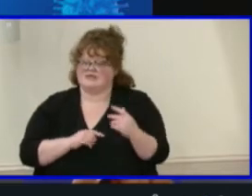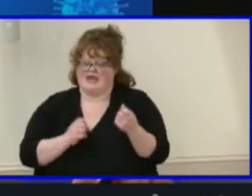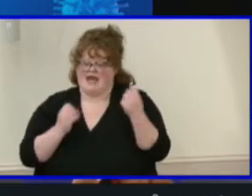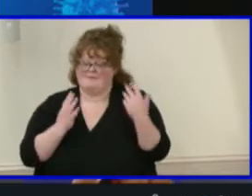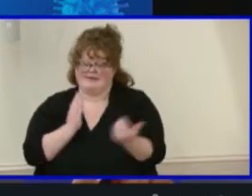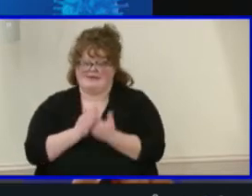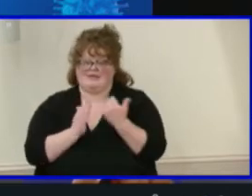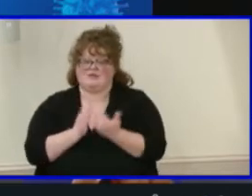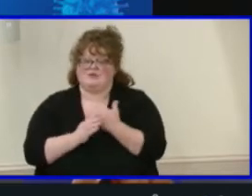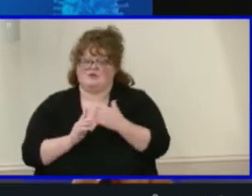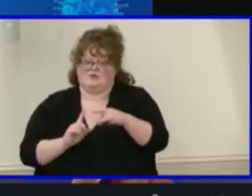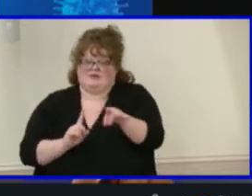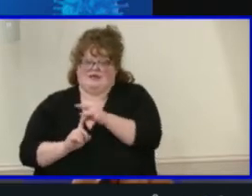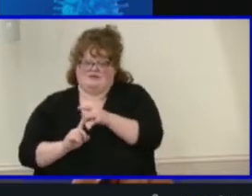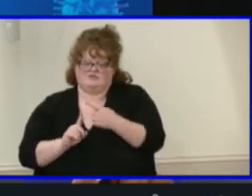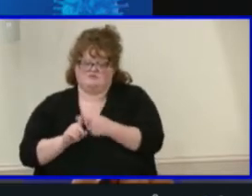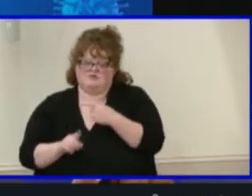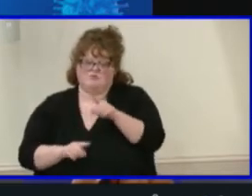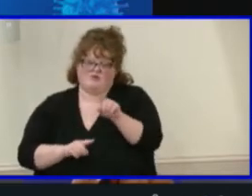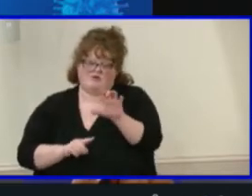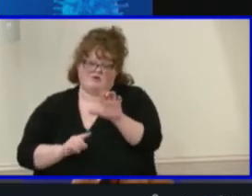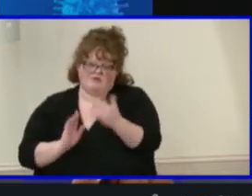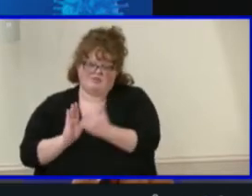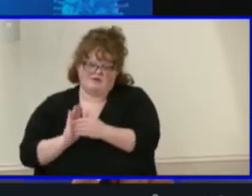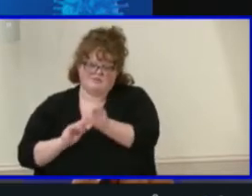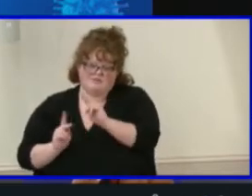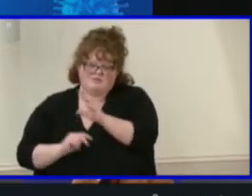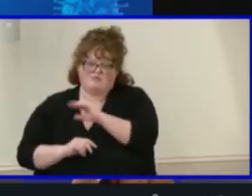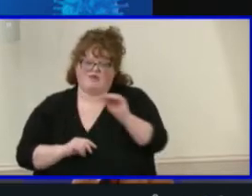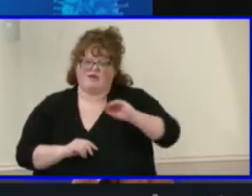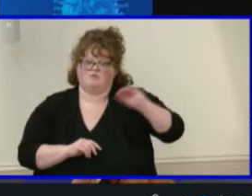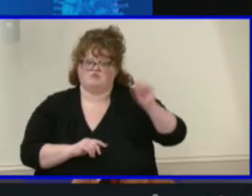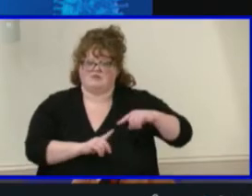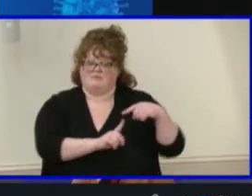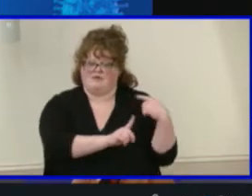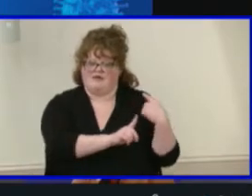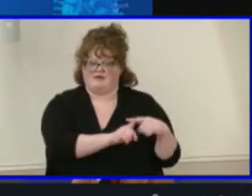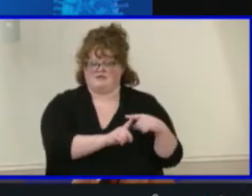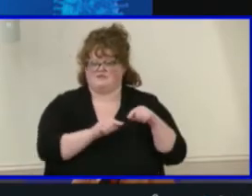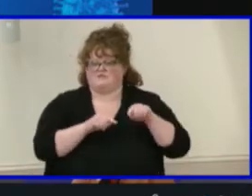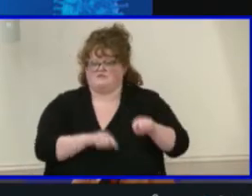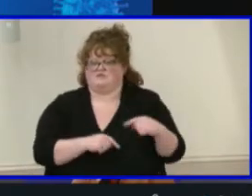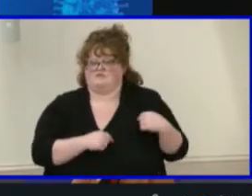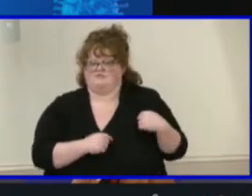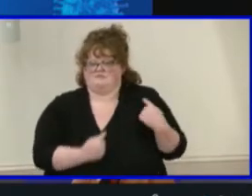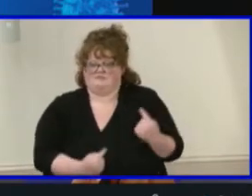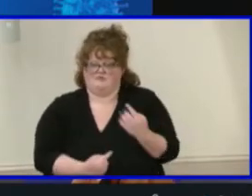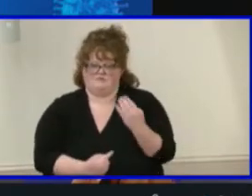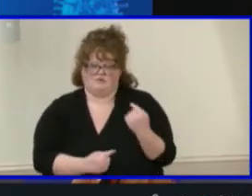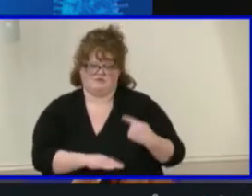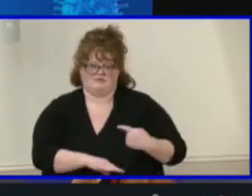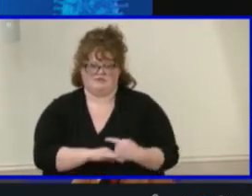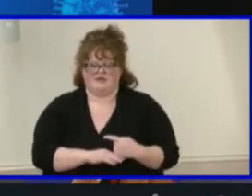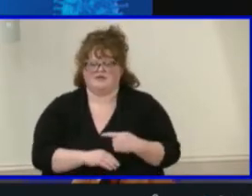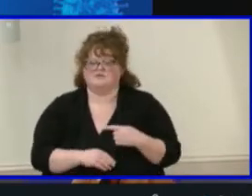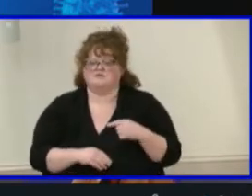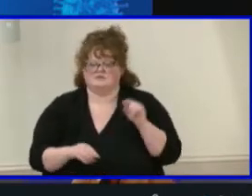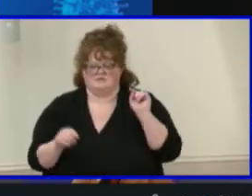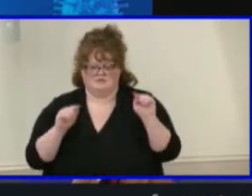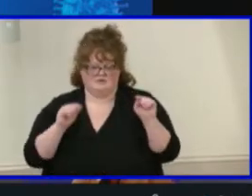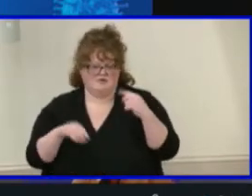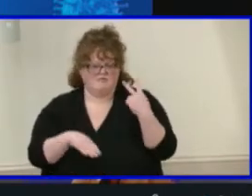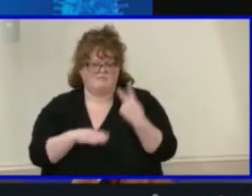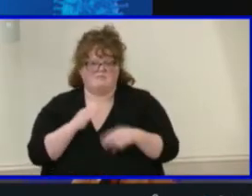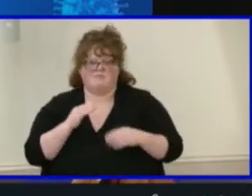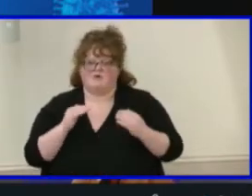persons for the last 14 days and the percent positivity during the last 14 days are significantly higher than Henrico.